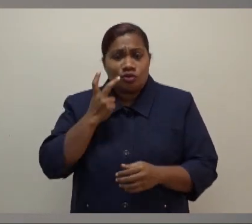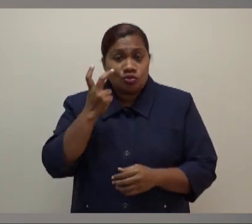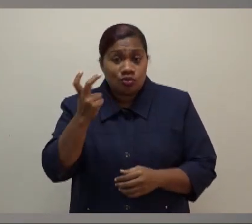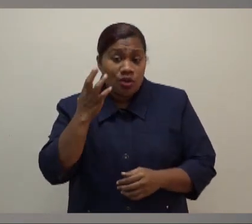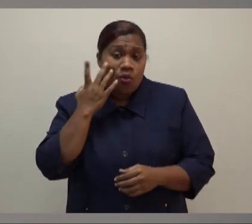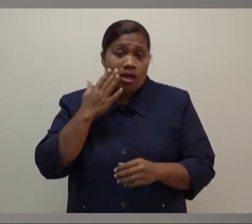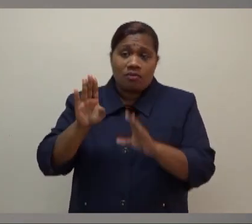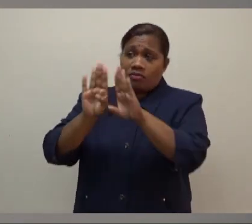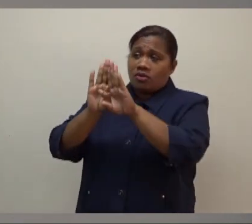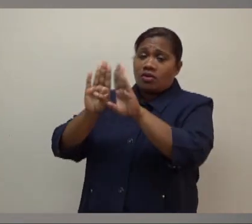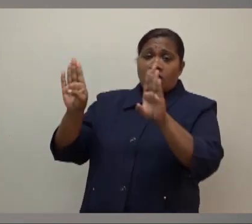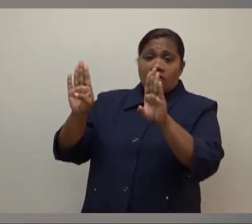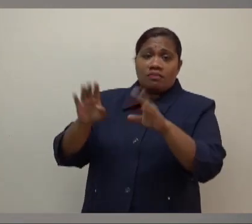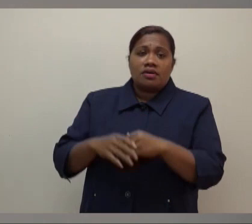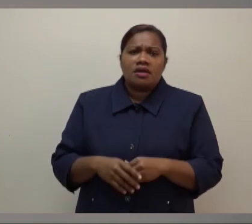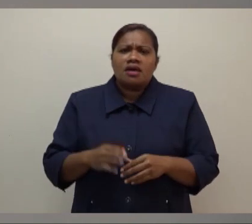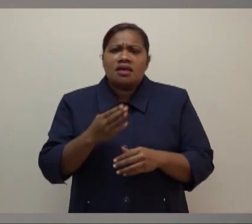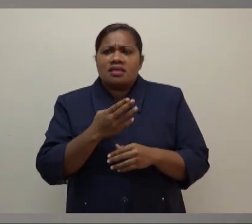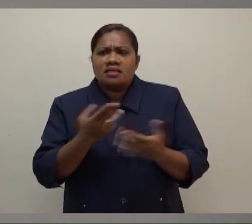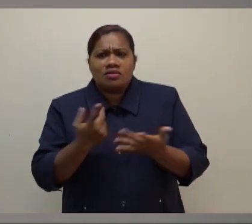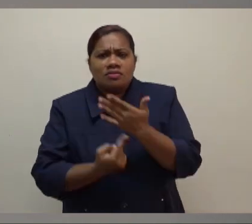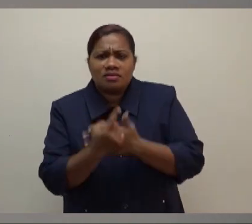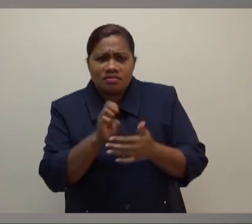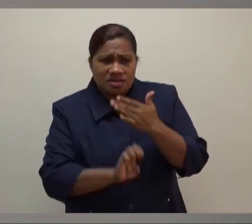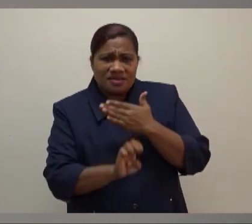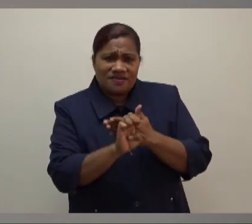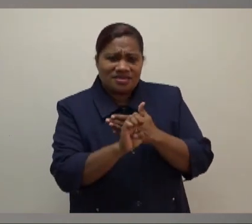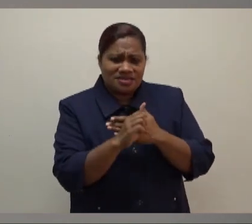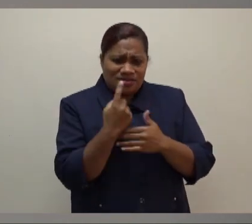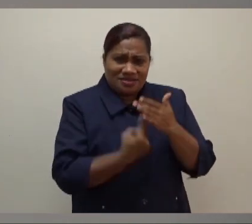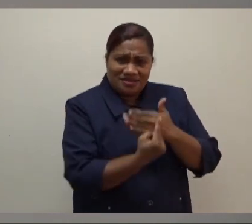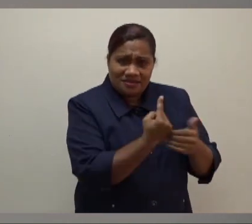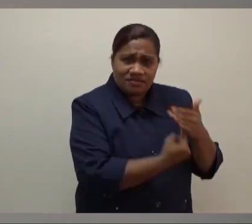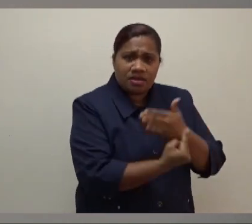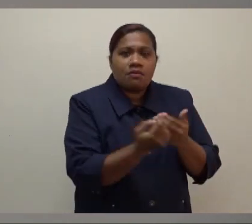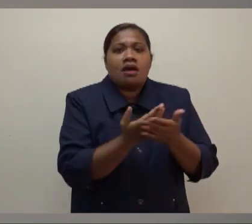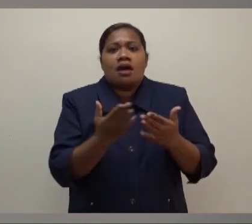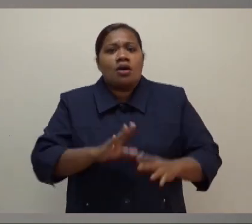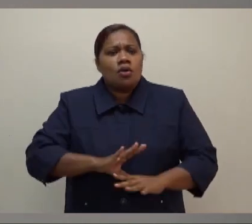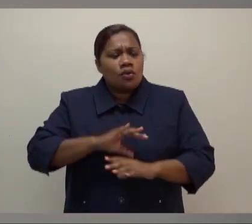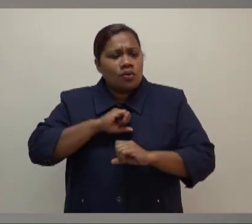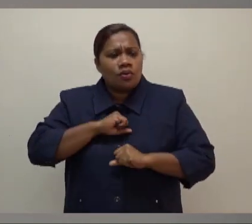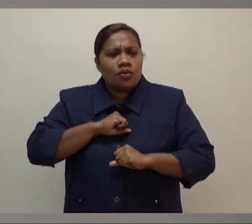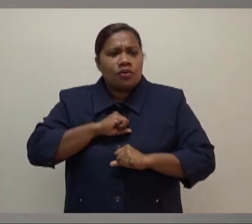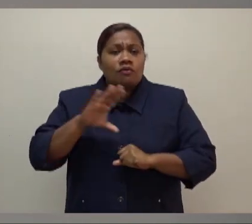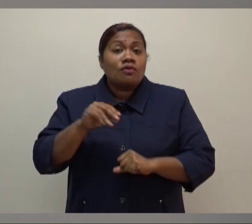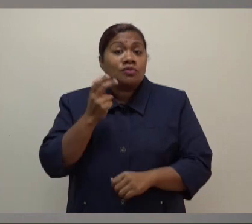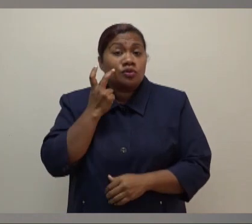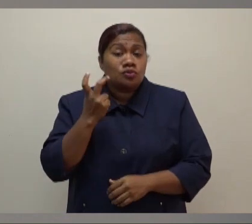and now with the recent events that we've had, maybe you can just tell us how is the confidence like and the interest from tourists?